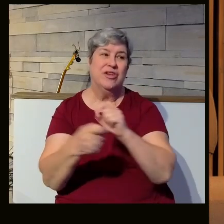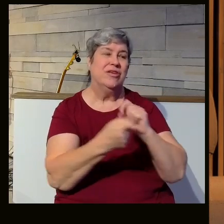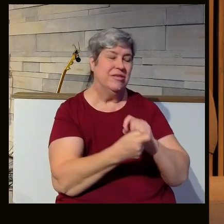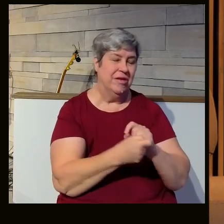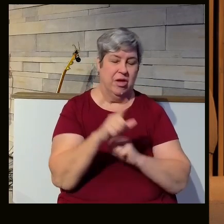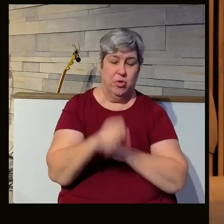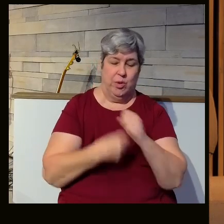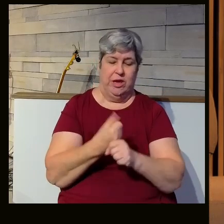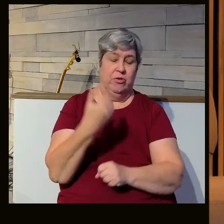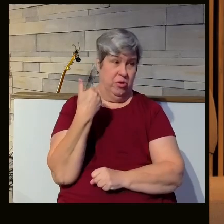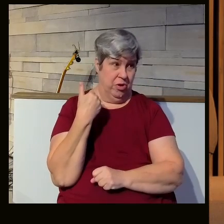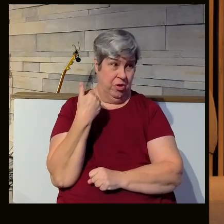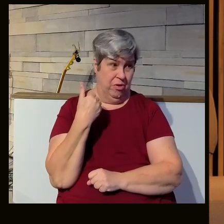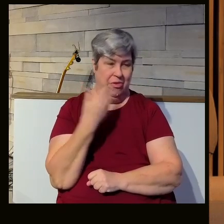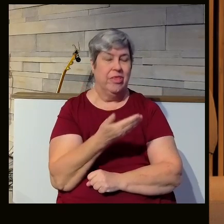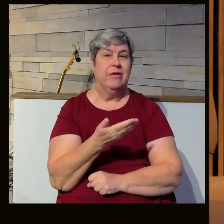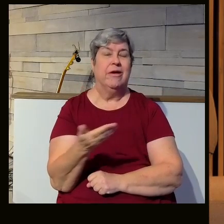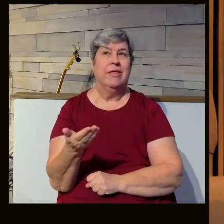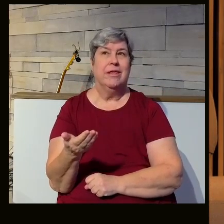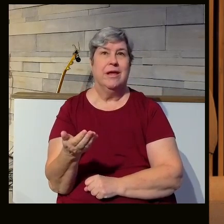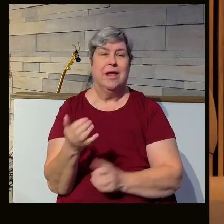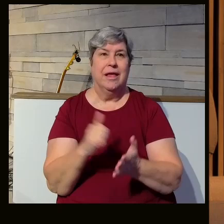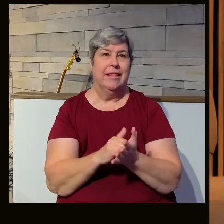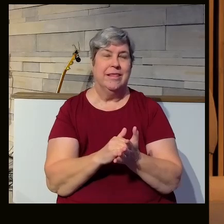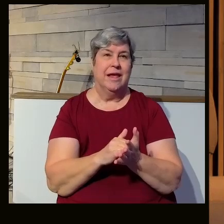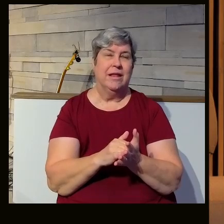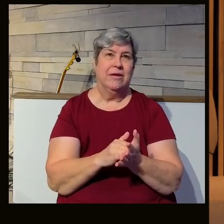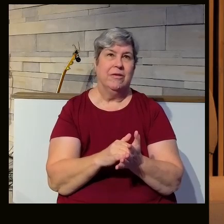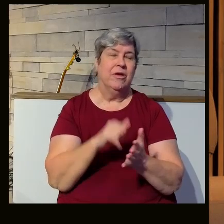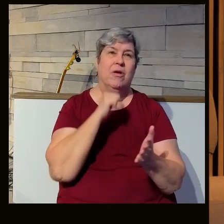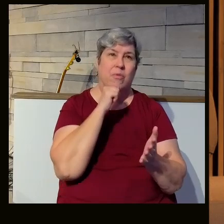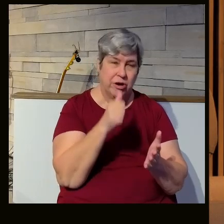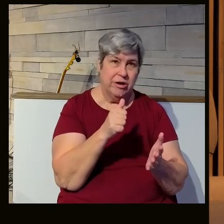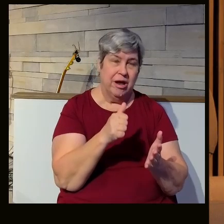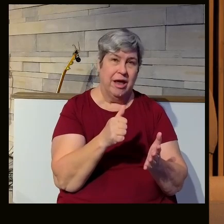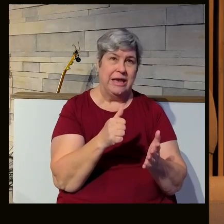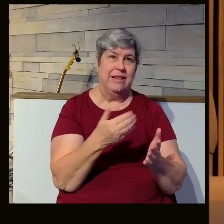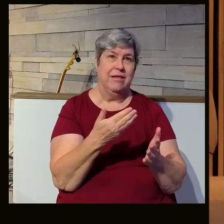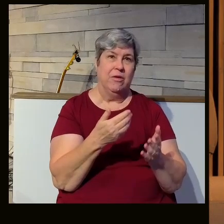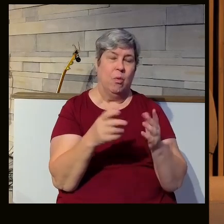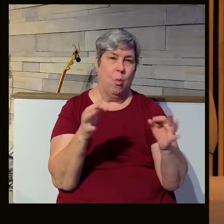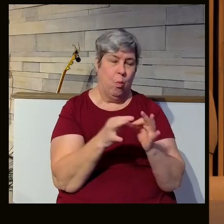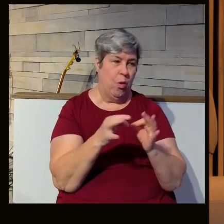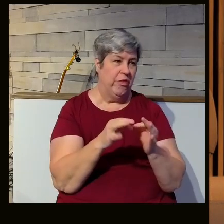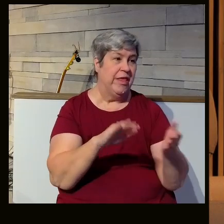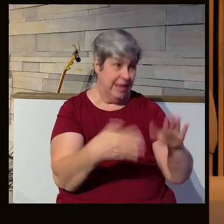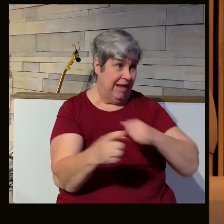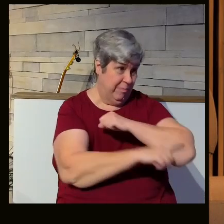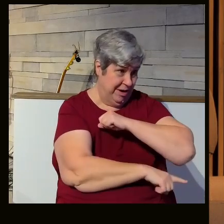20 years ago, there were things that weren't death, weren't capital offenses that are now capital offenses.